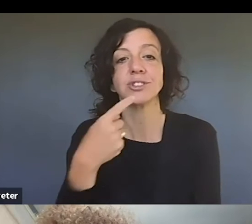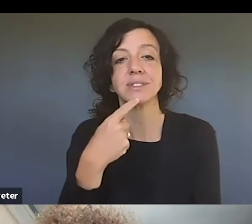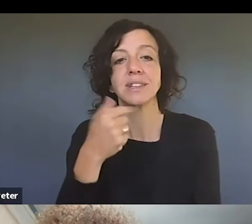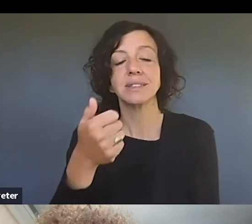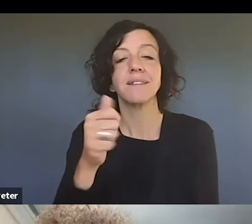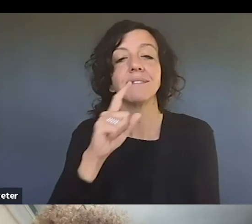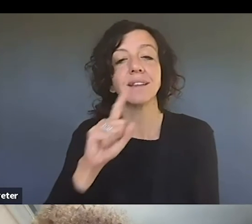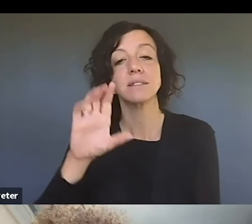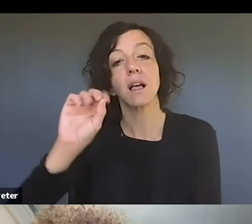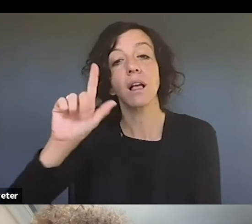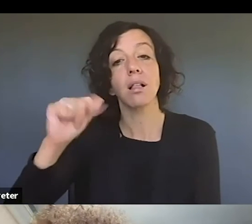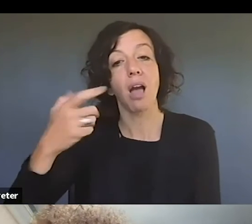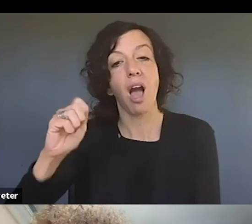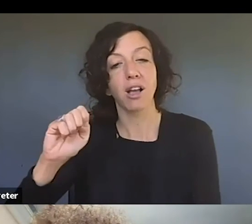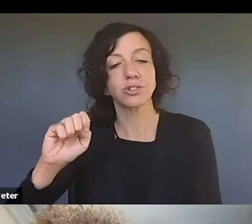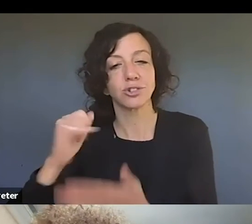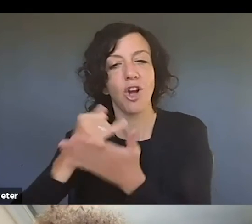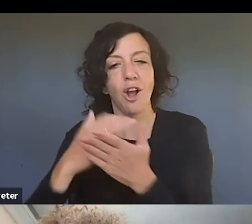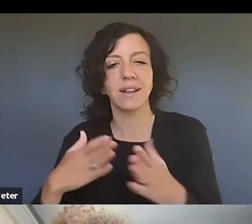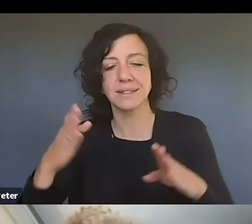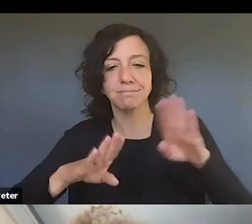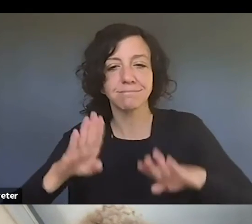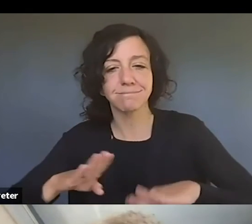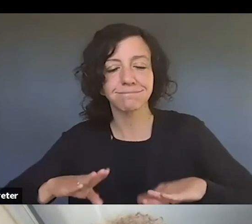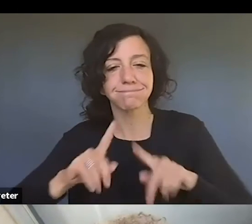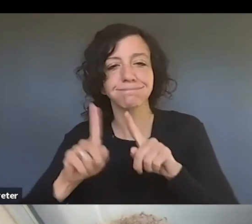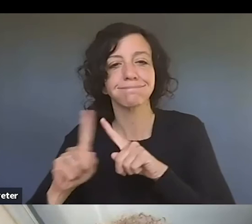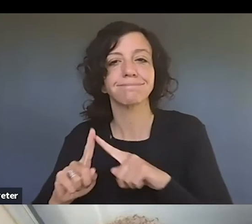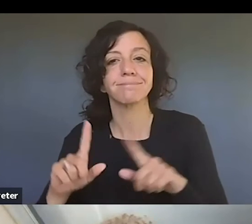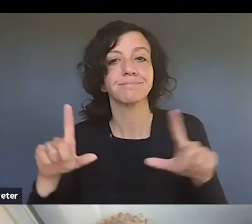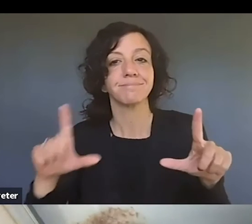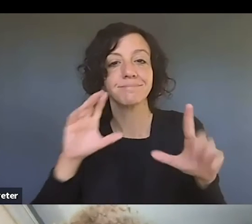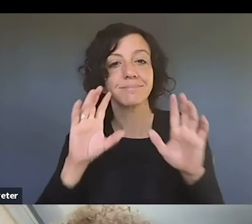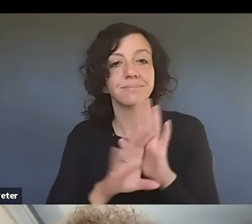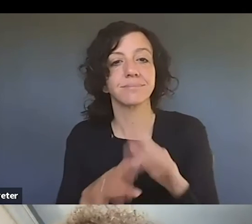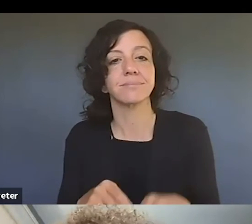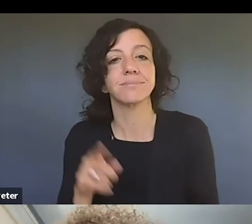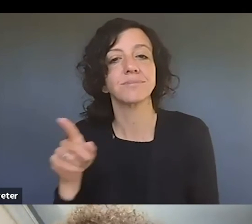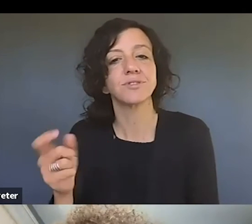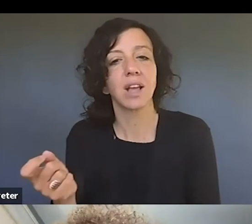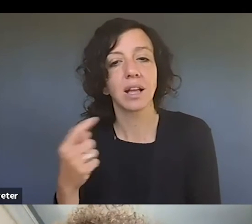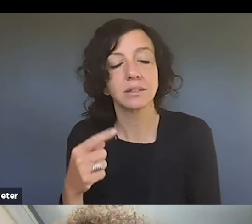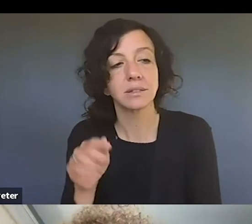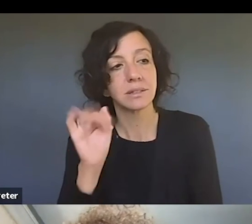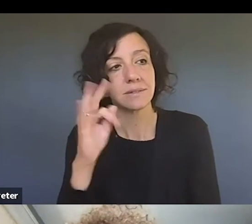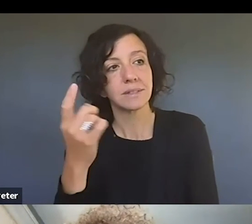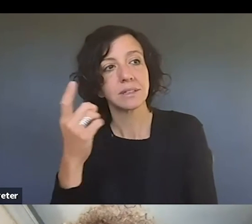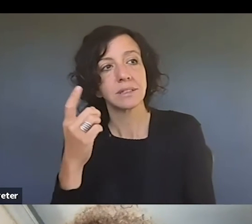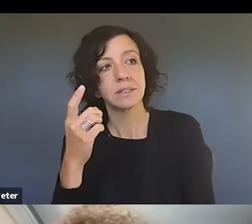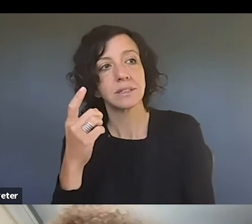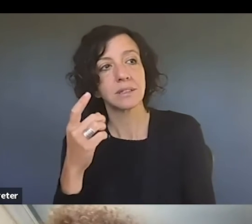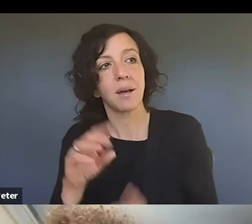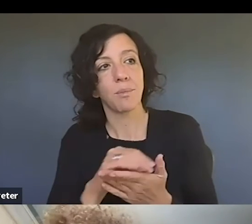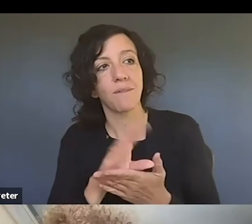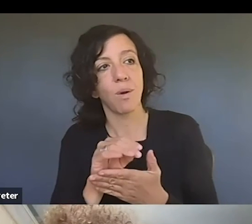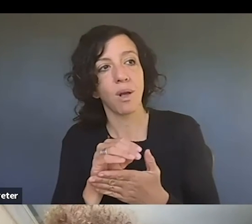artist. And, um, she asked the question, you know, if someone photocopies your work that's available online, is